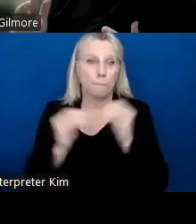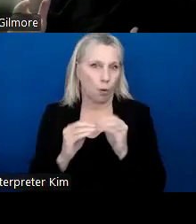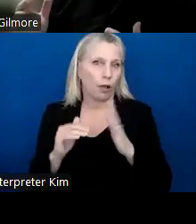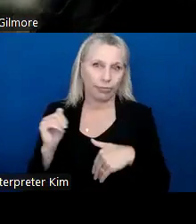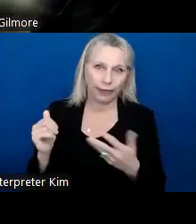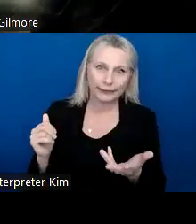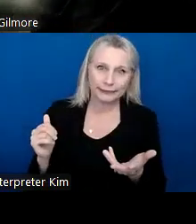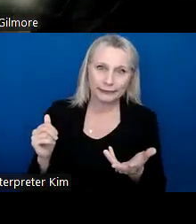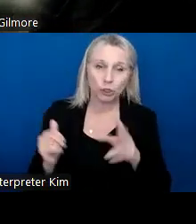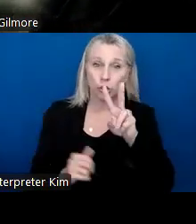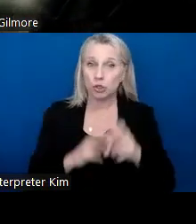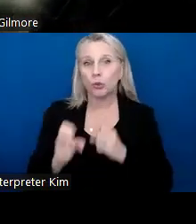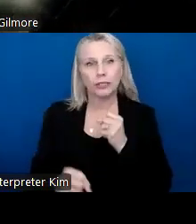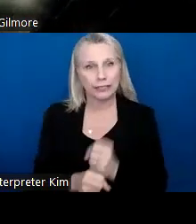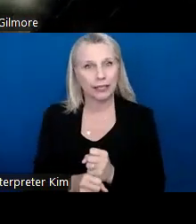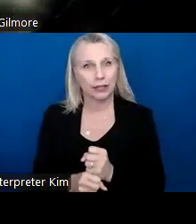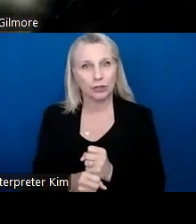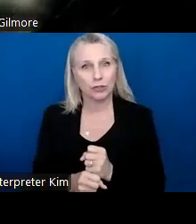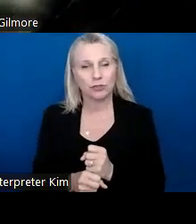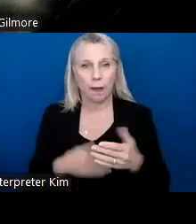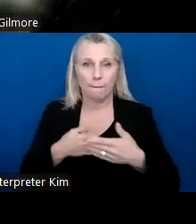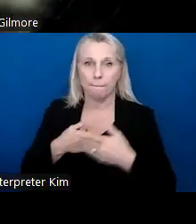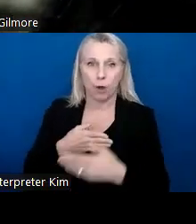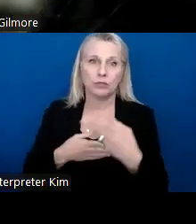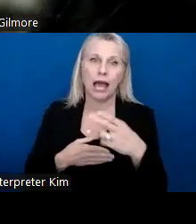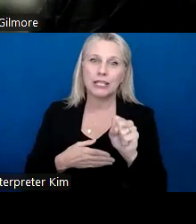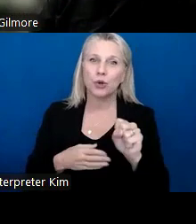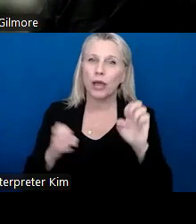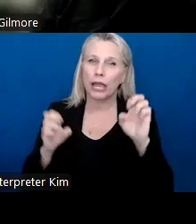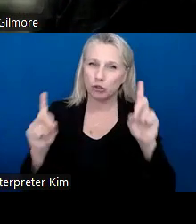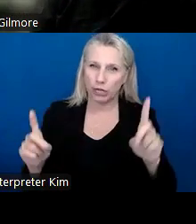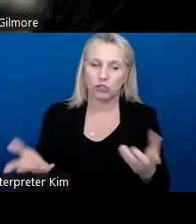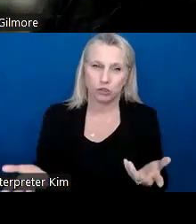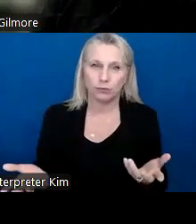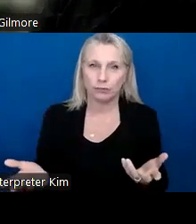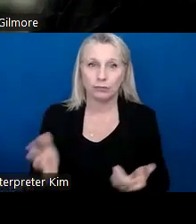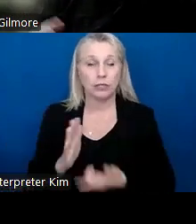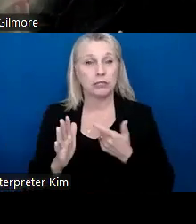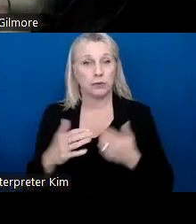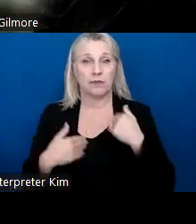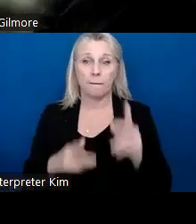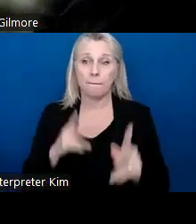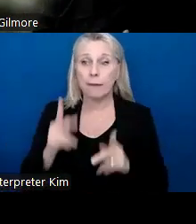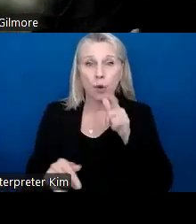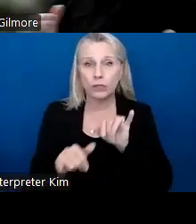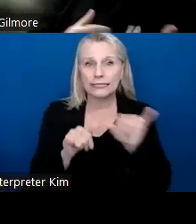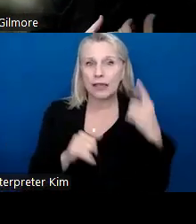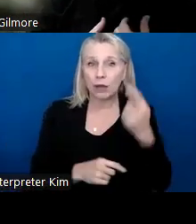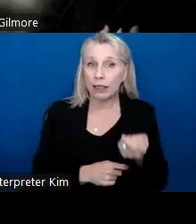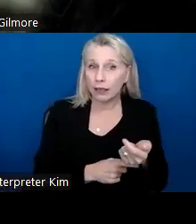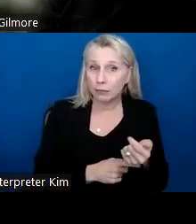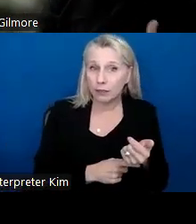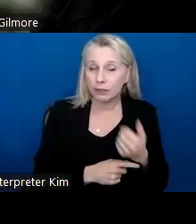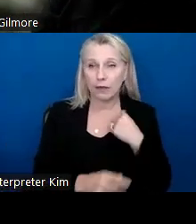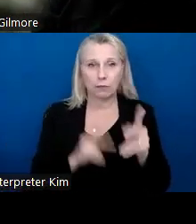than two years of post-high school education. Sometimes we've had folks who've stayed for a little bit. Then